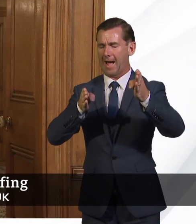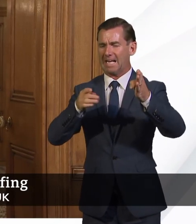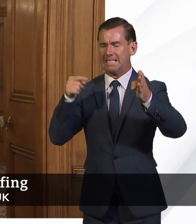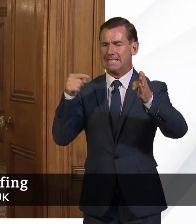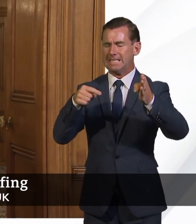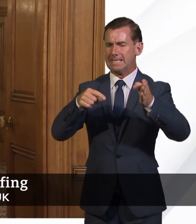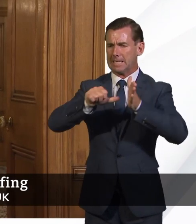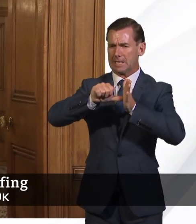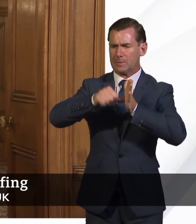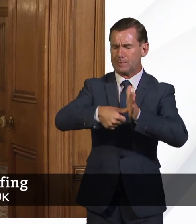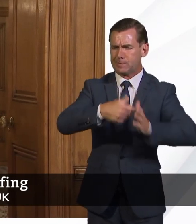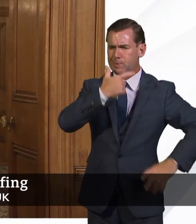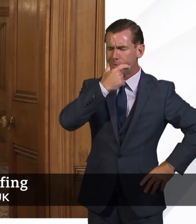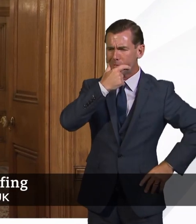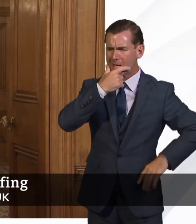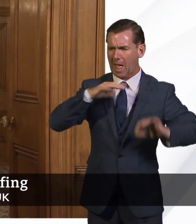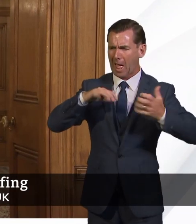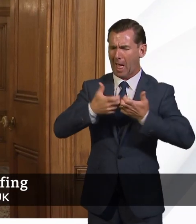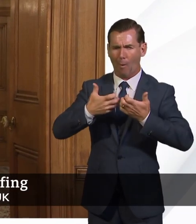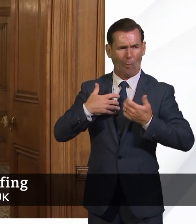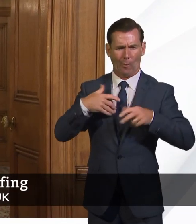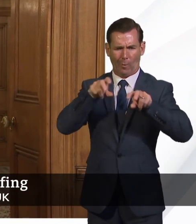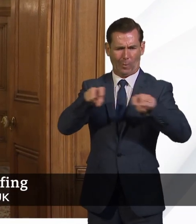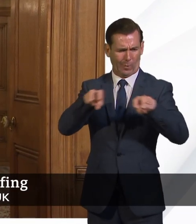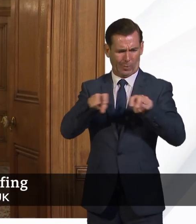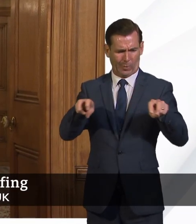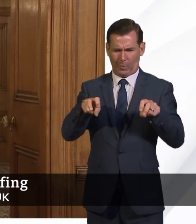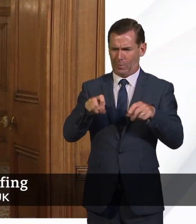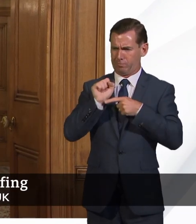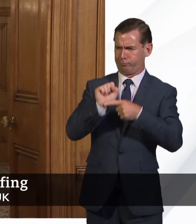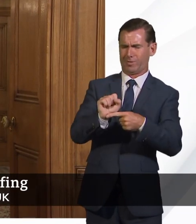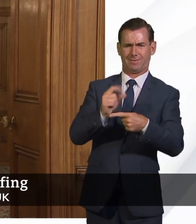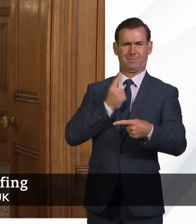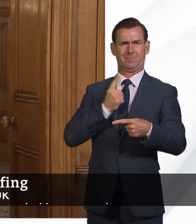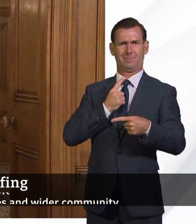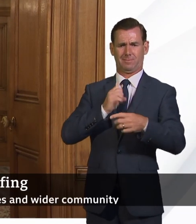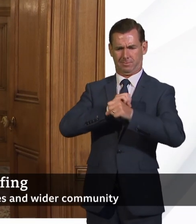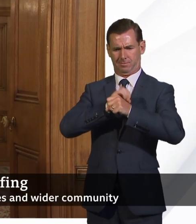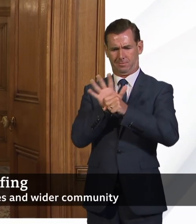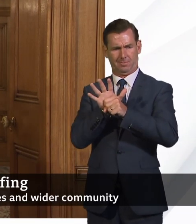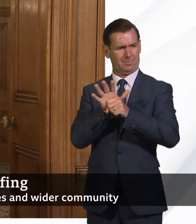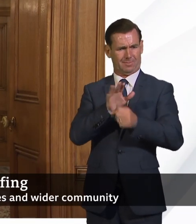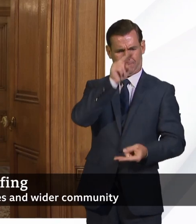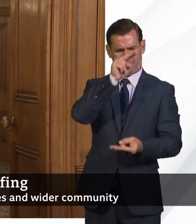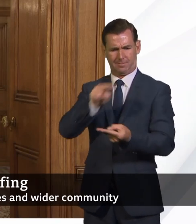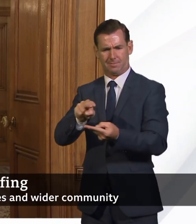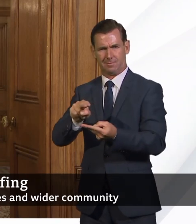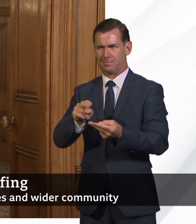challenges. How we protect passengers, prevent the spread of virus, even as we become more mobile.